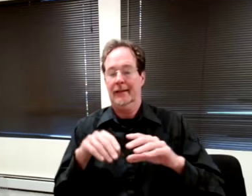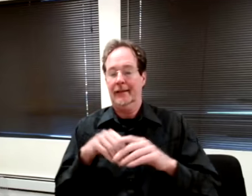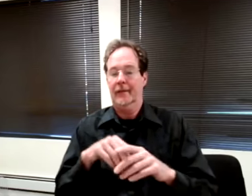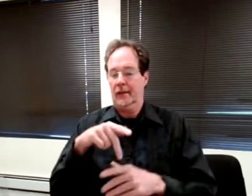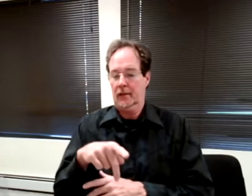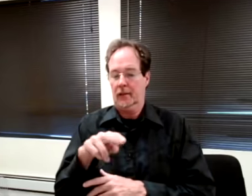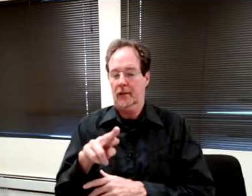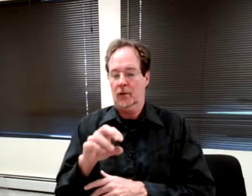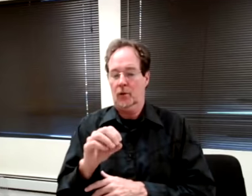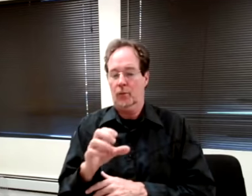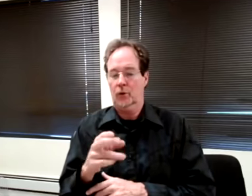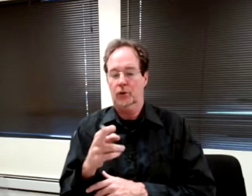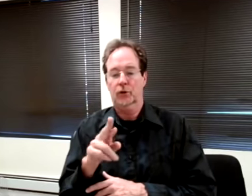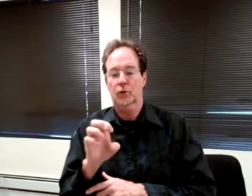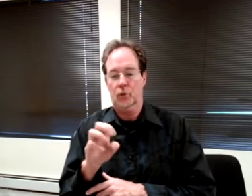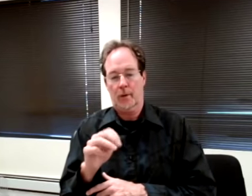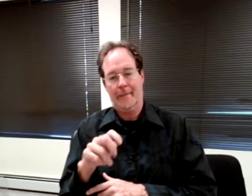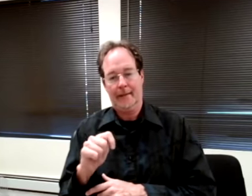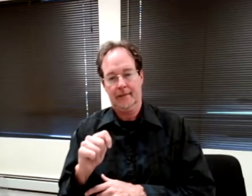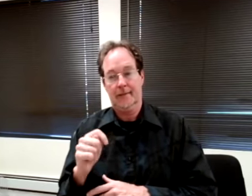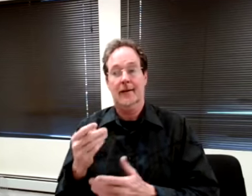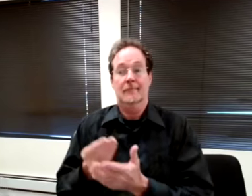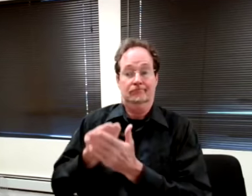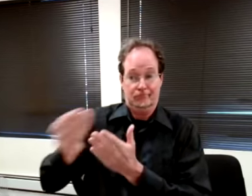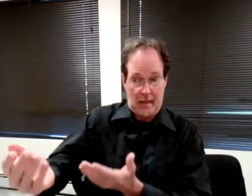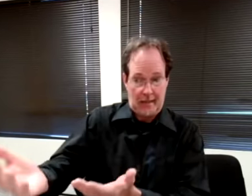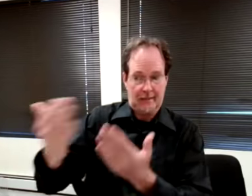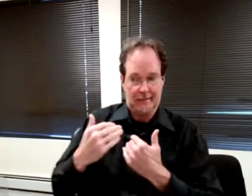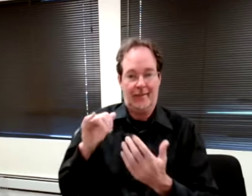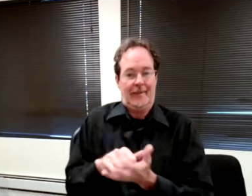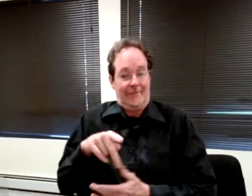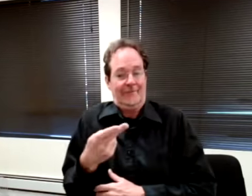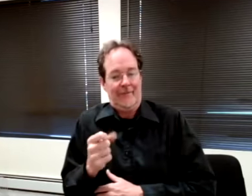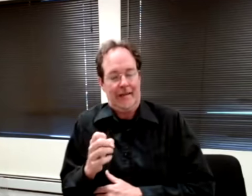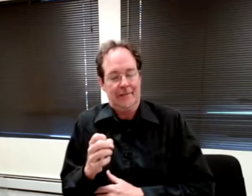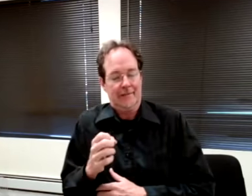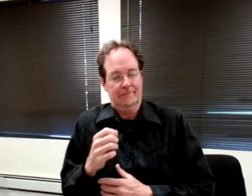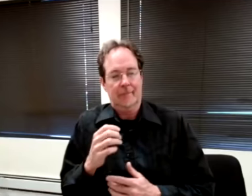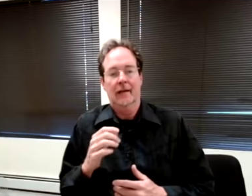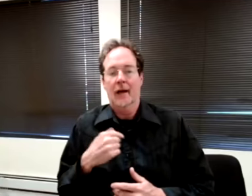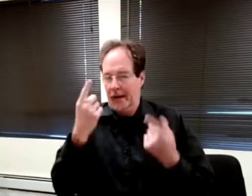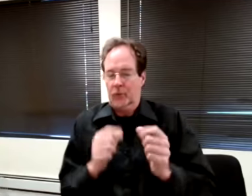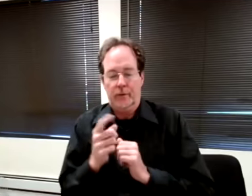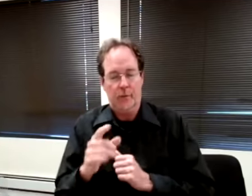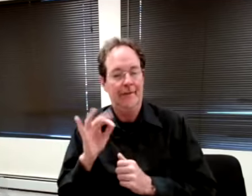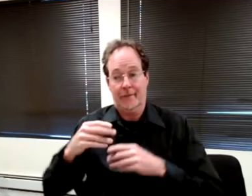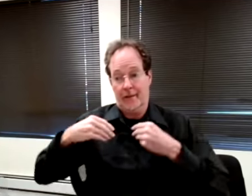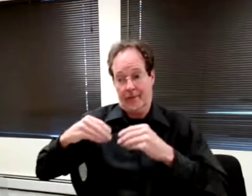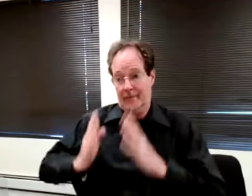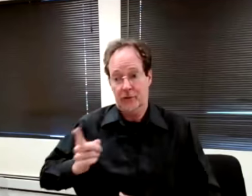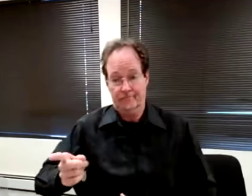and it's also problematic, though I agree with you if a vendor doesn't have that particular